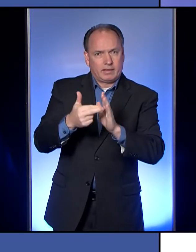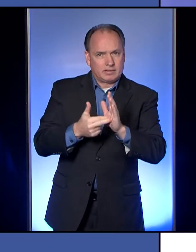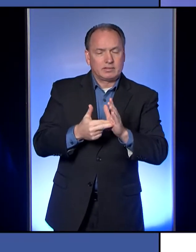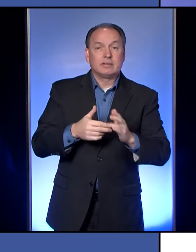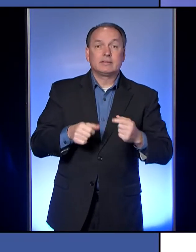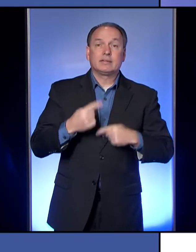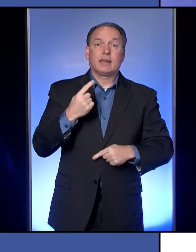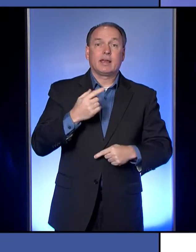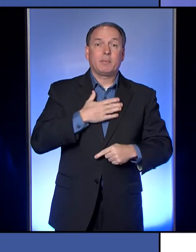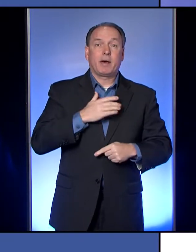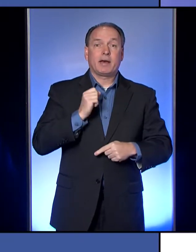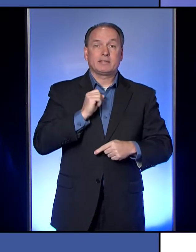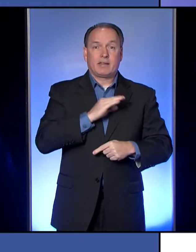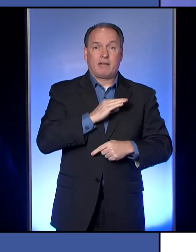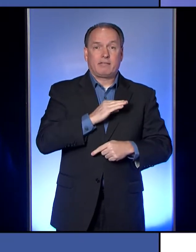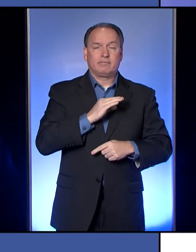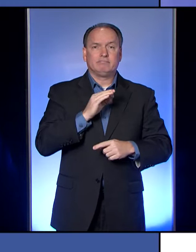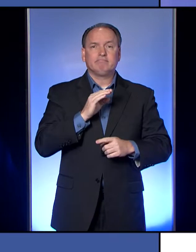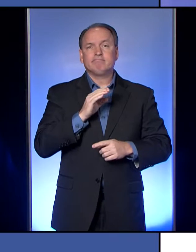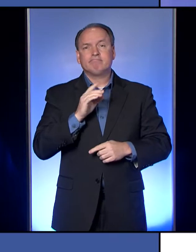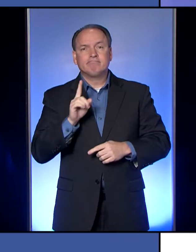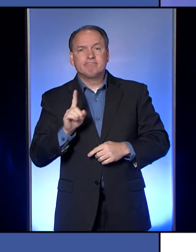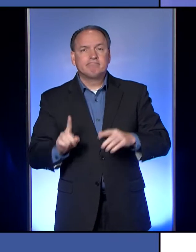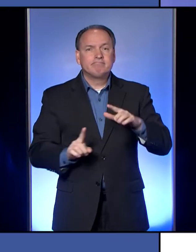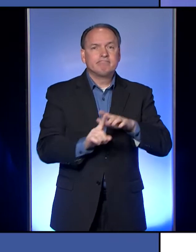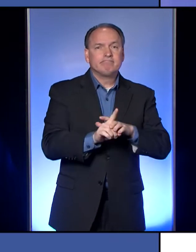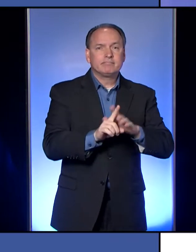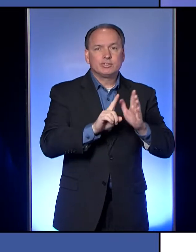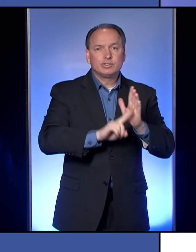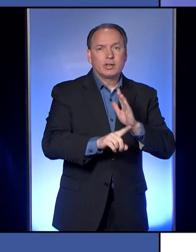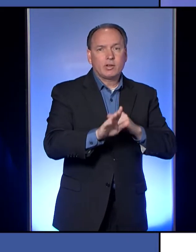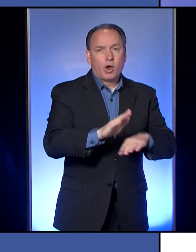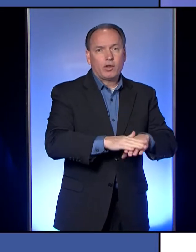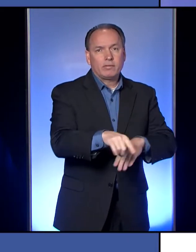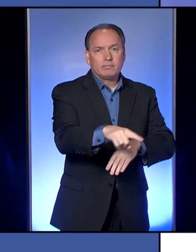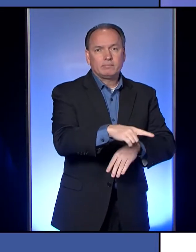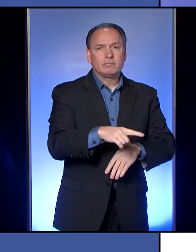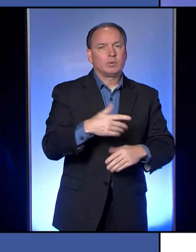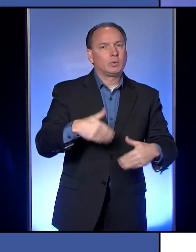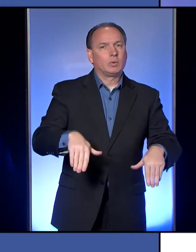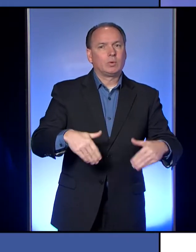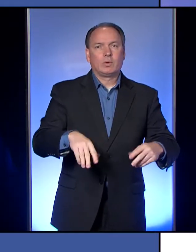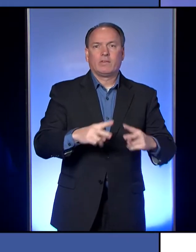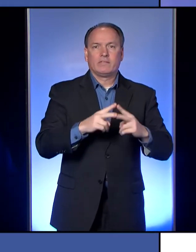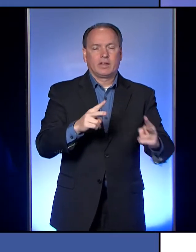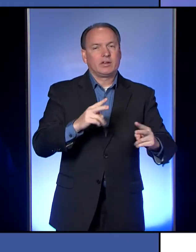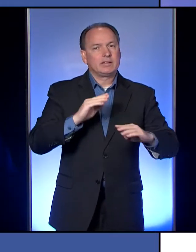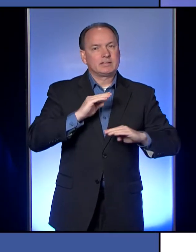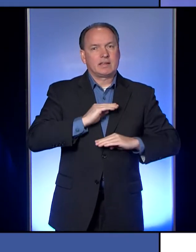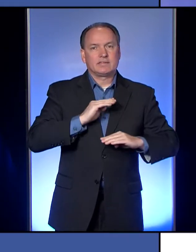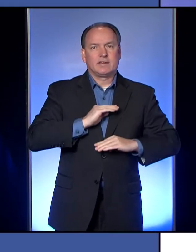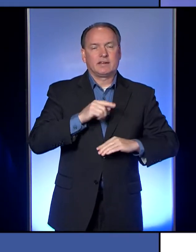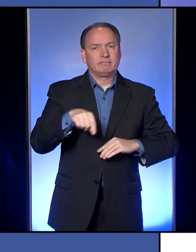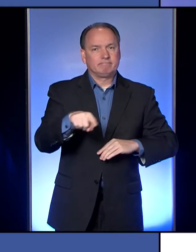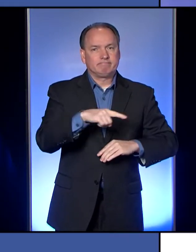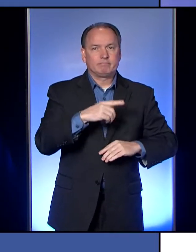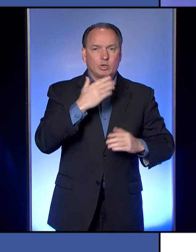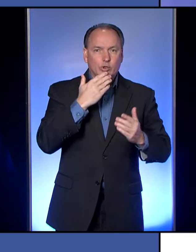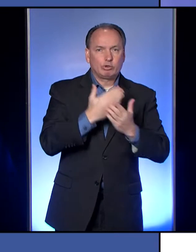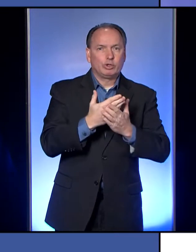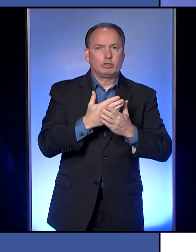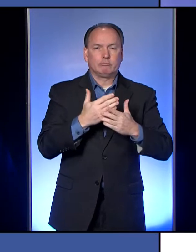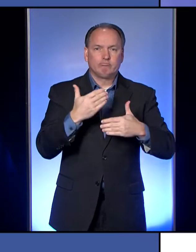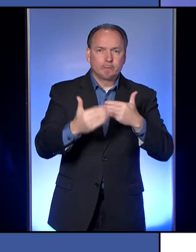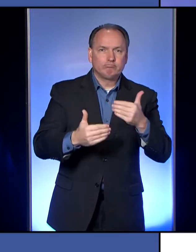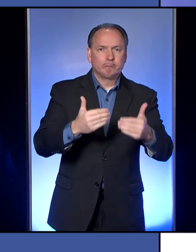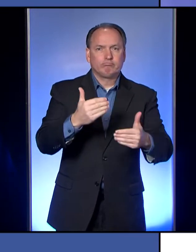my staff from the health department, the enforcement team went down and they were very satisfied with all of the